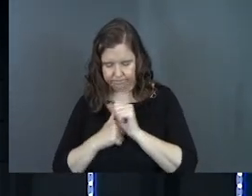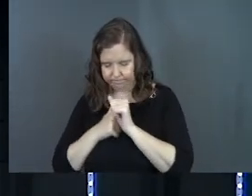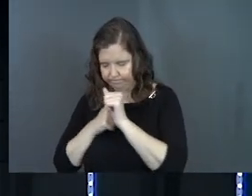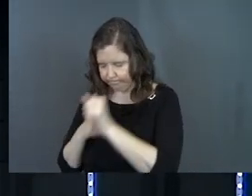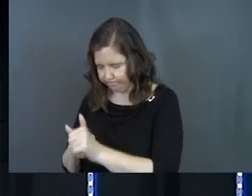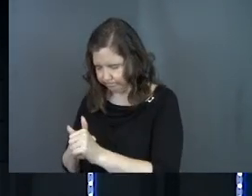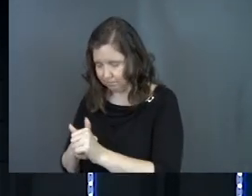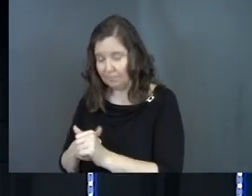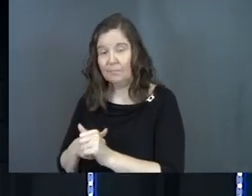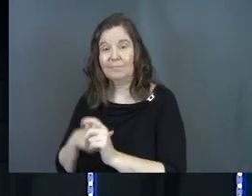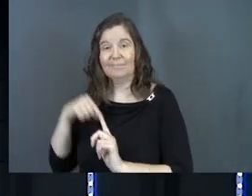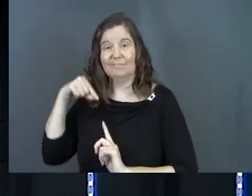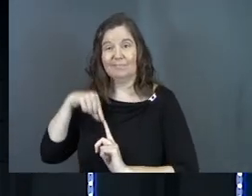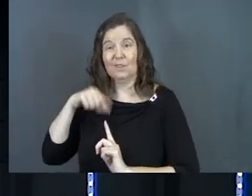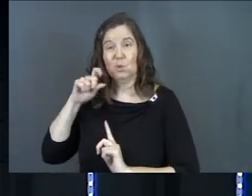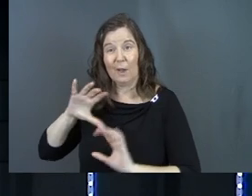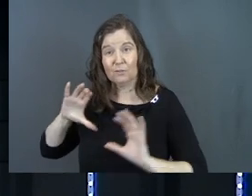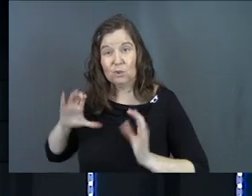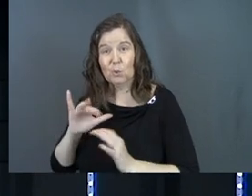You got to do it.